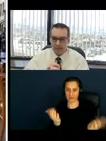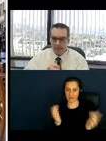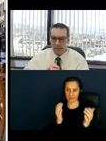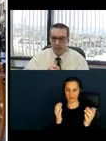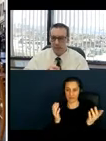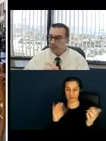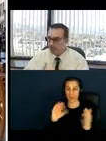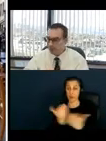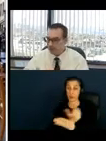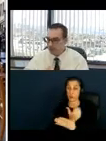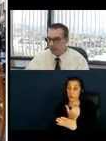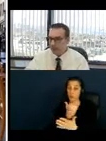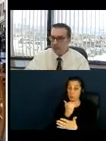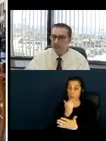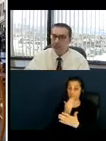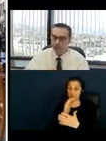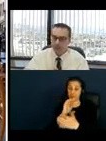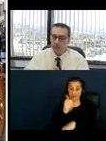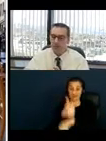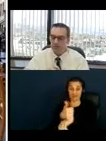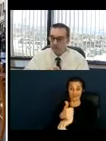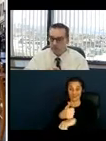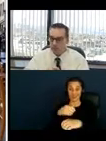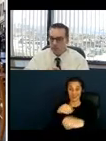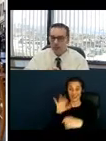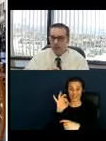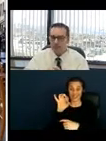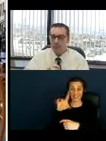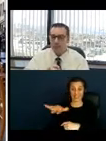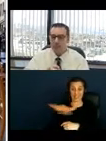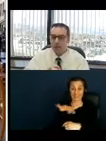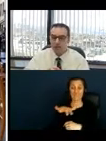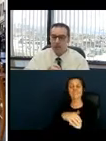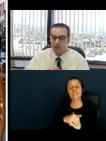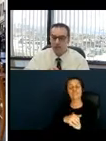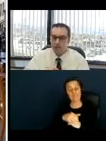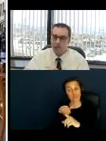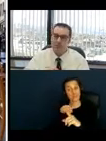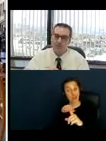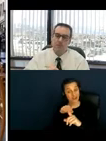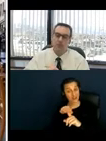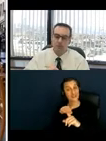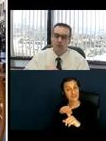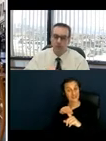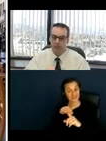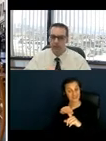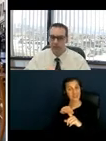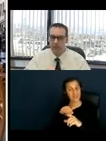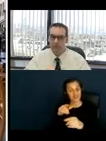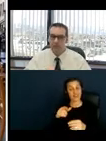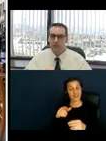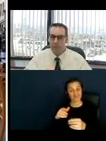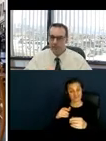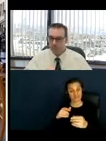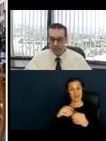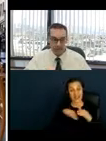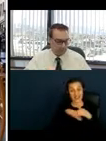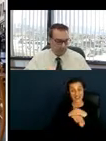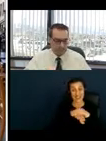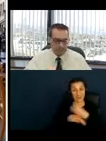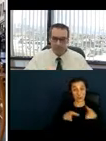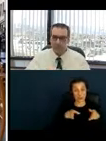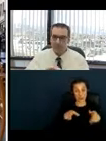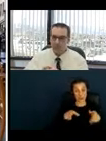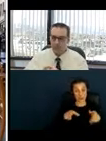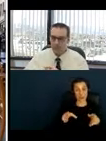elements in the middle of a field does, and just as a reminder, does trigger the accessible route obligation to get to that,